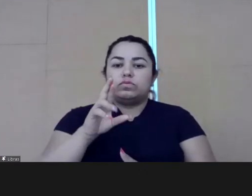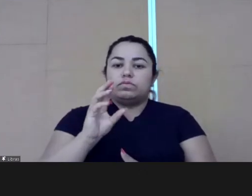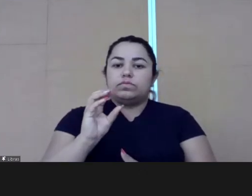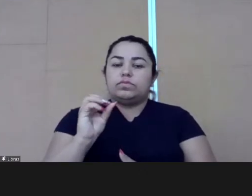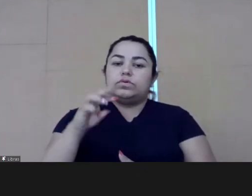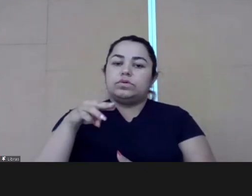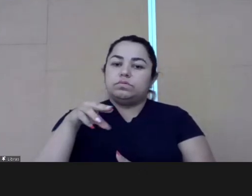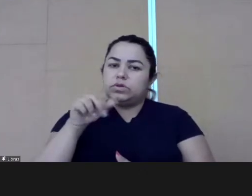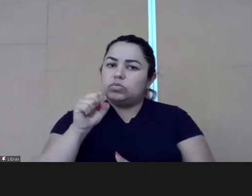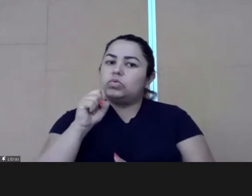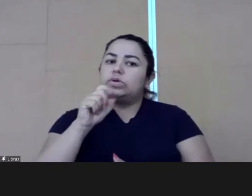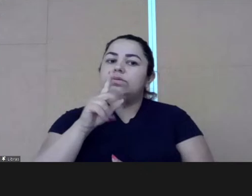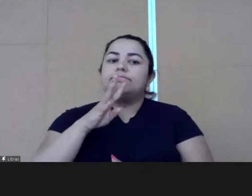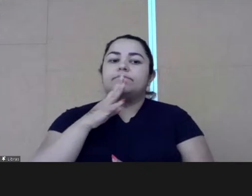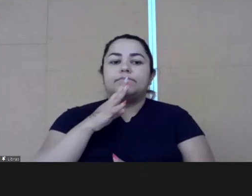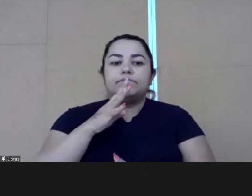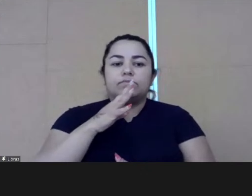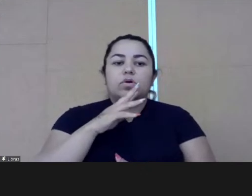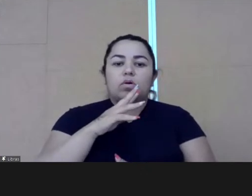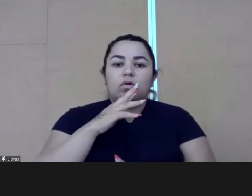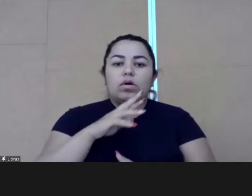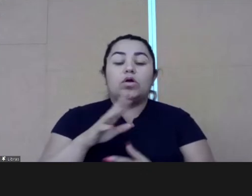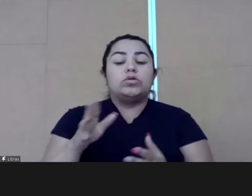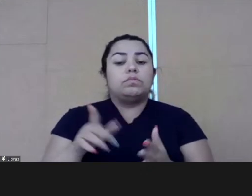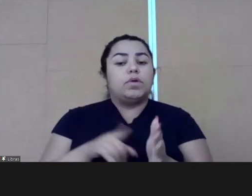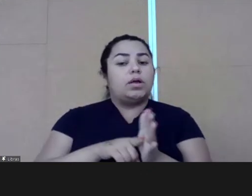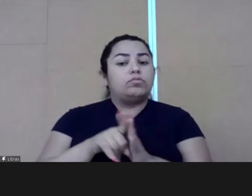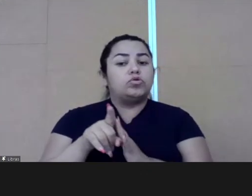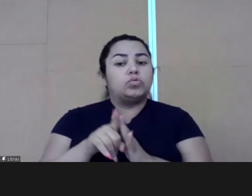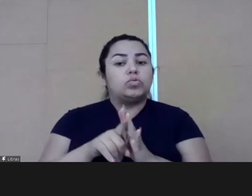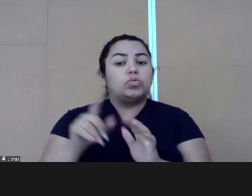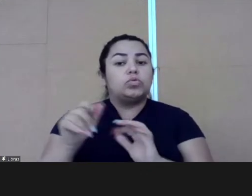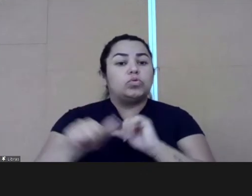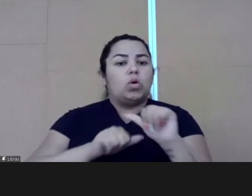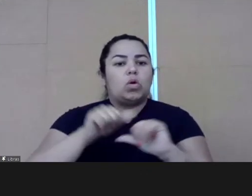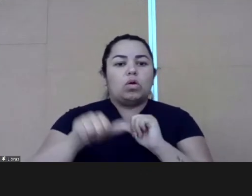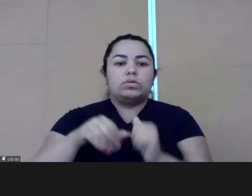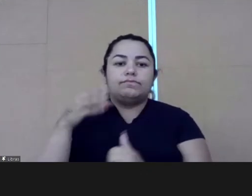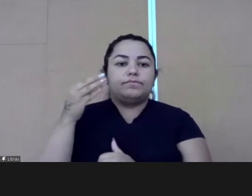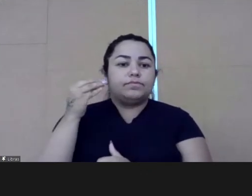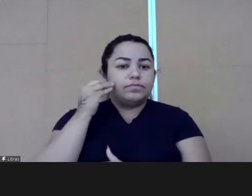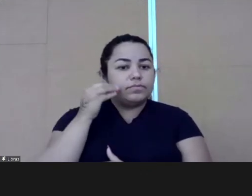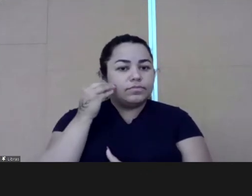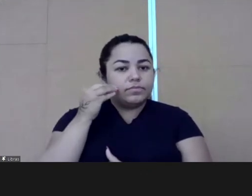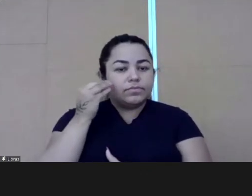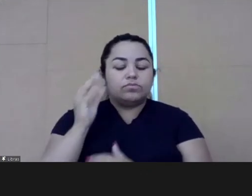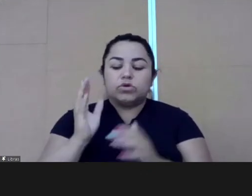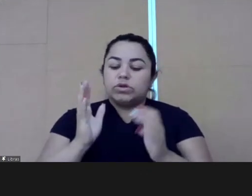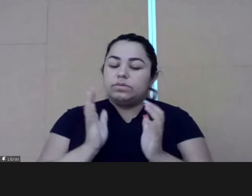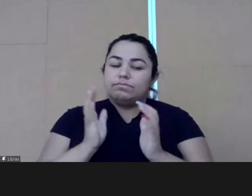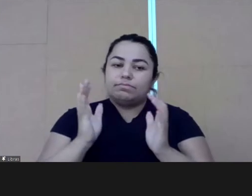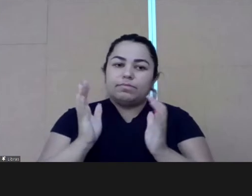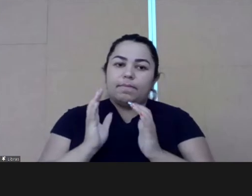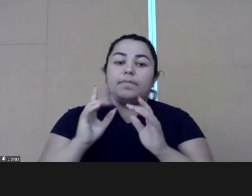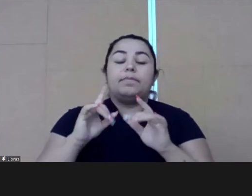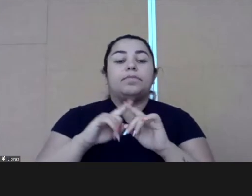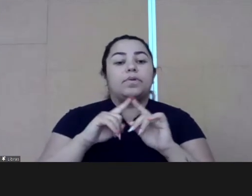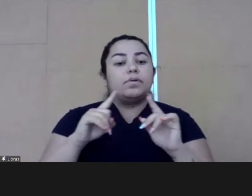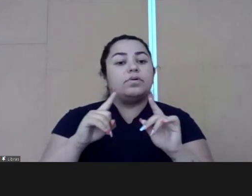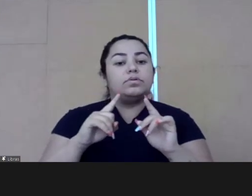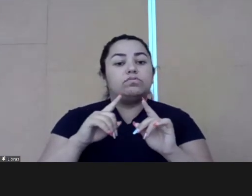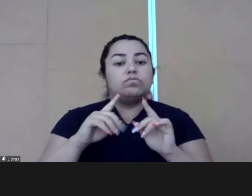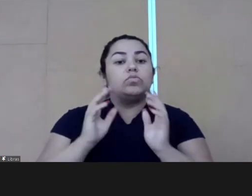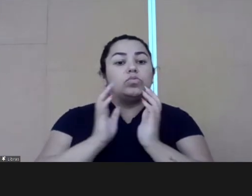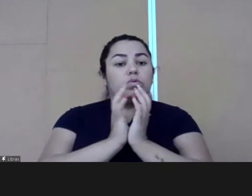come out of the program recognizing that the content, the experience exchange was very